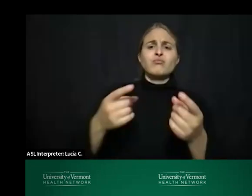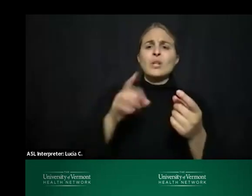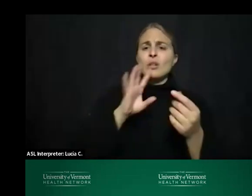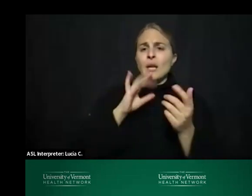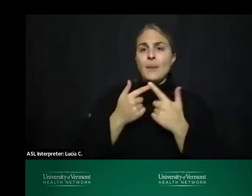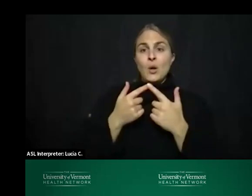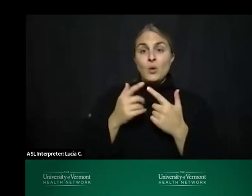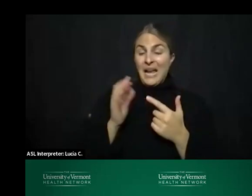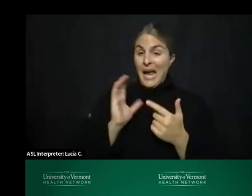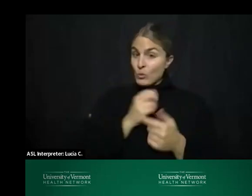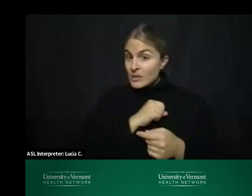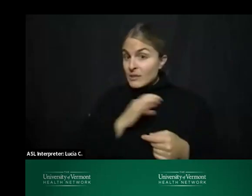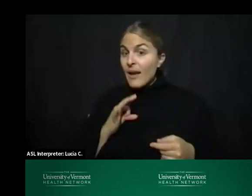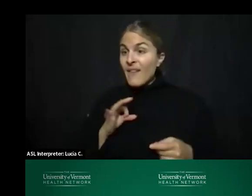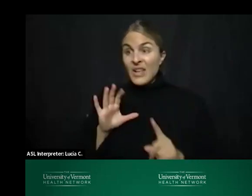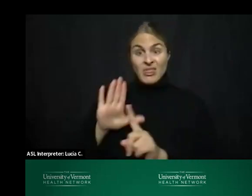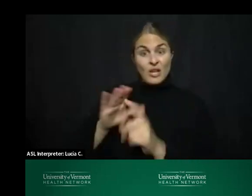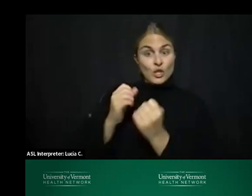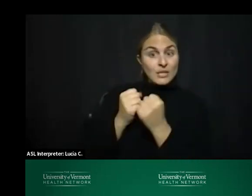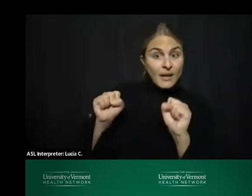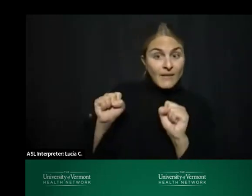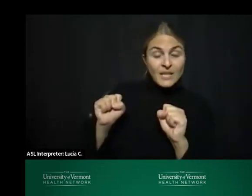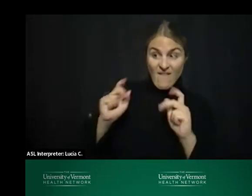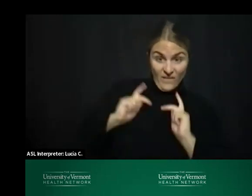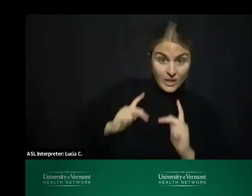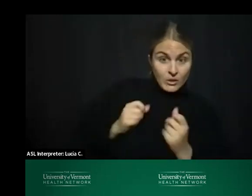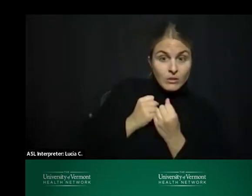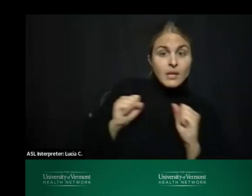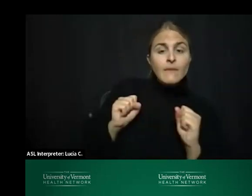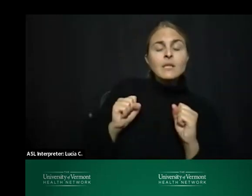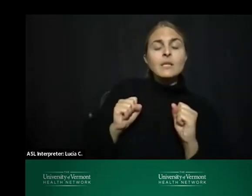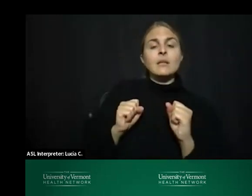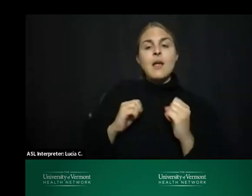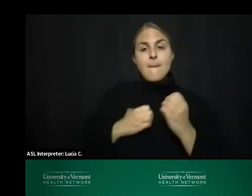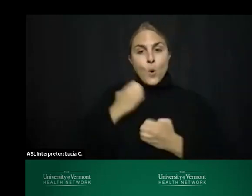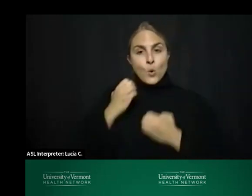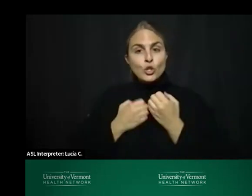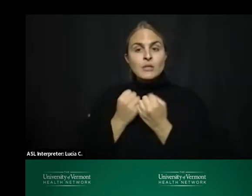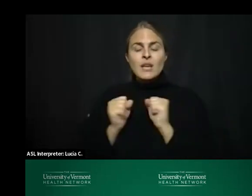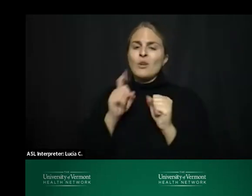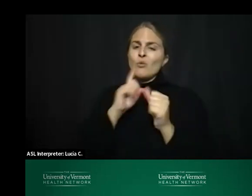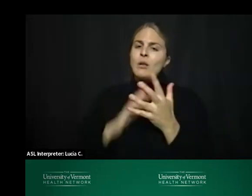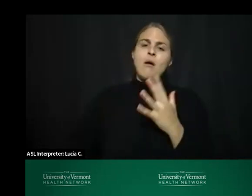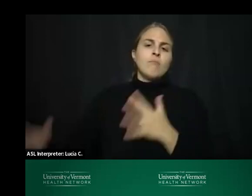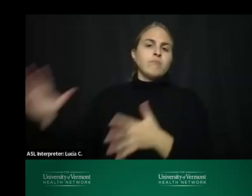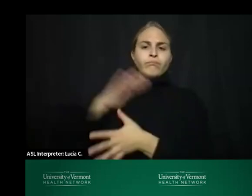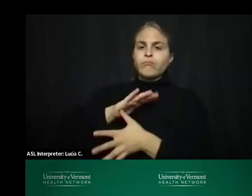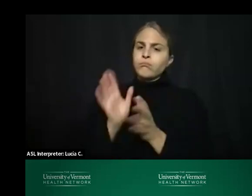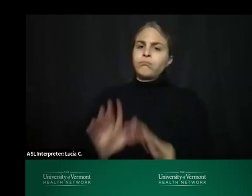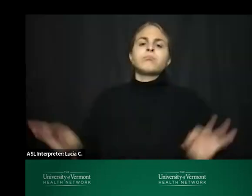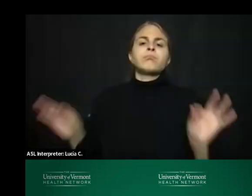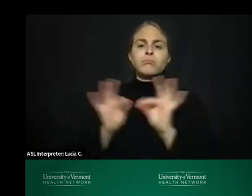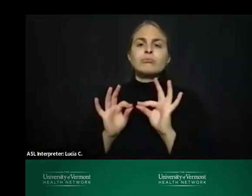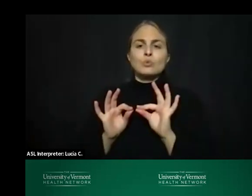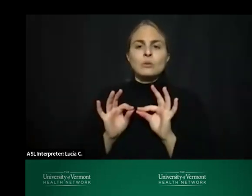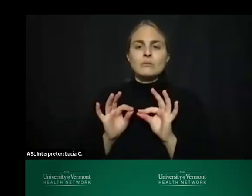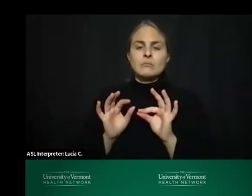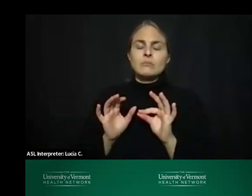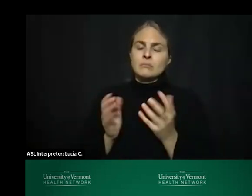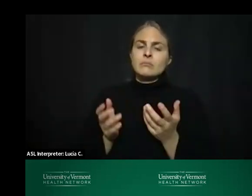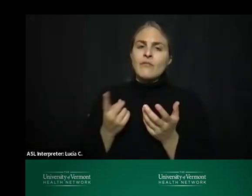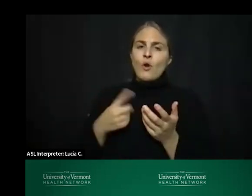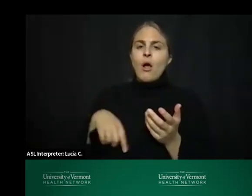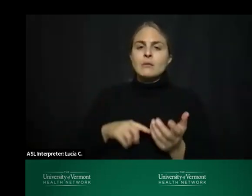safety of staff both physical safety and emotional safety is paramount and um how that is a priority